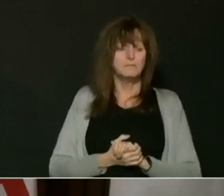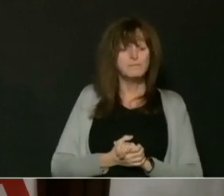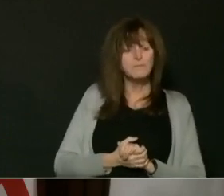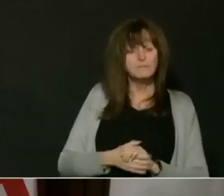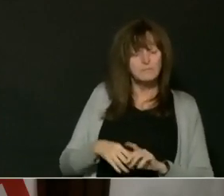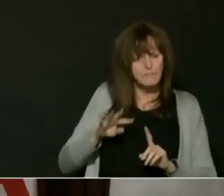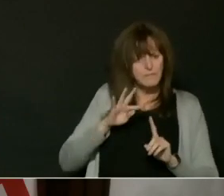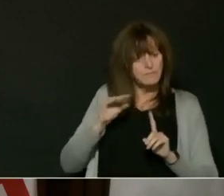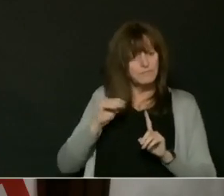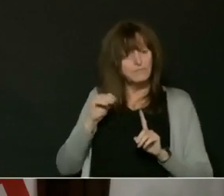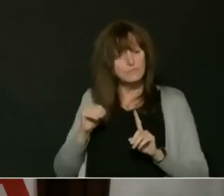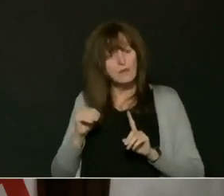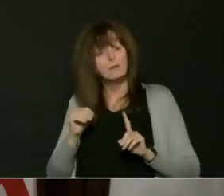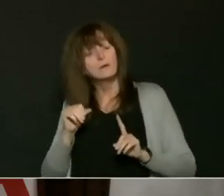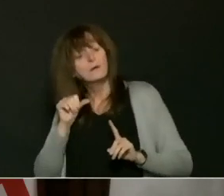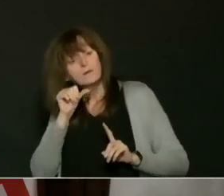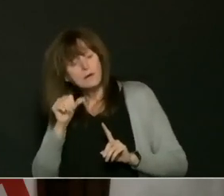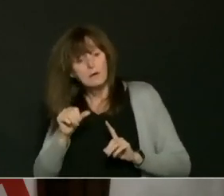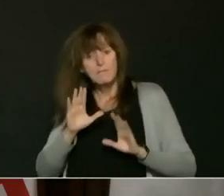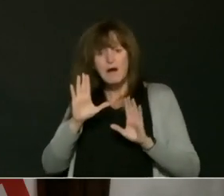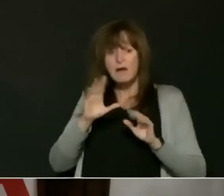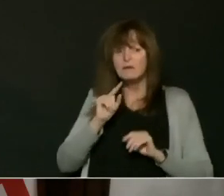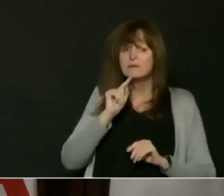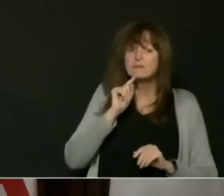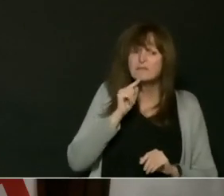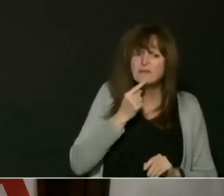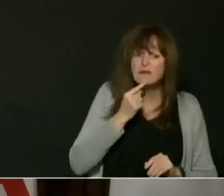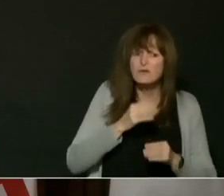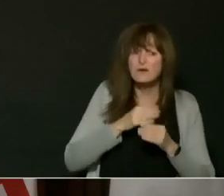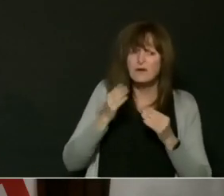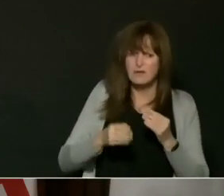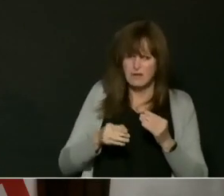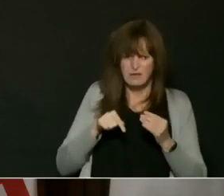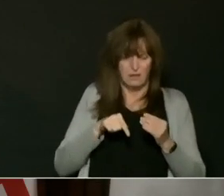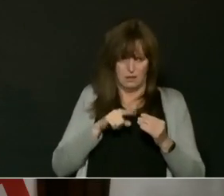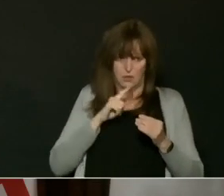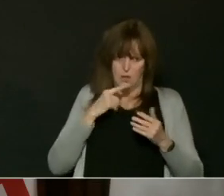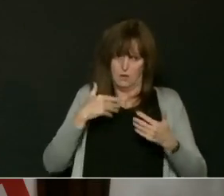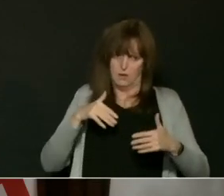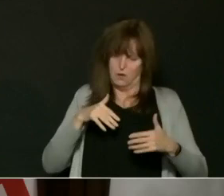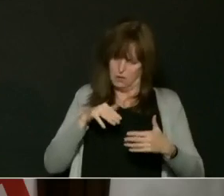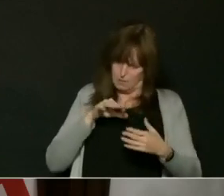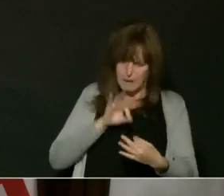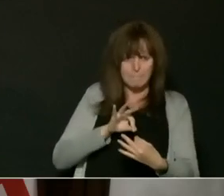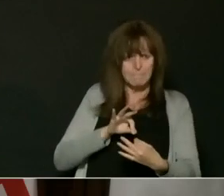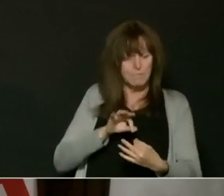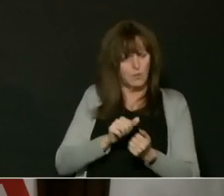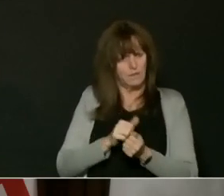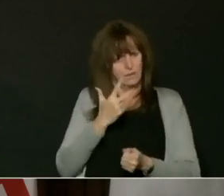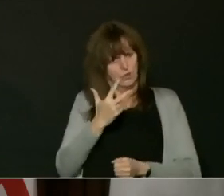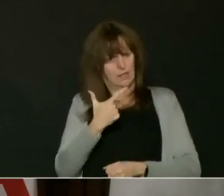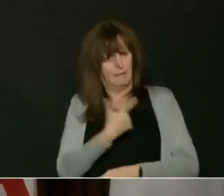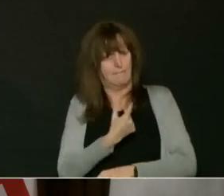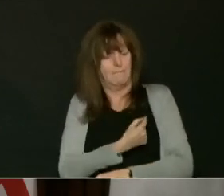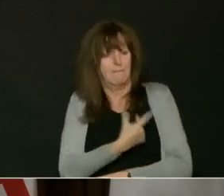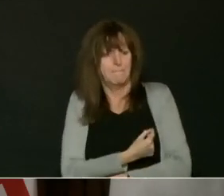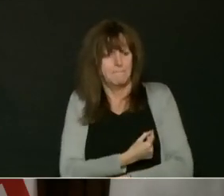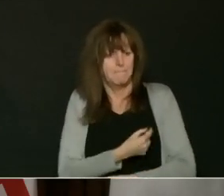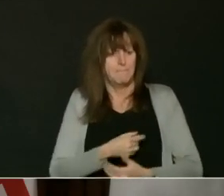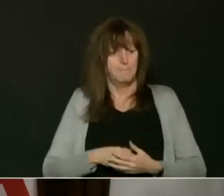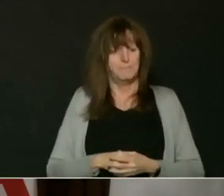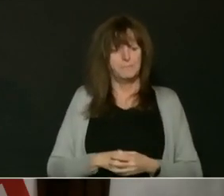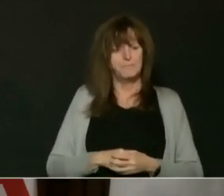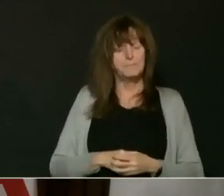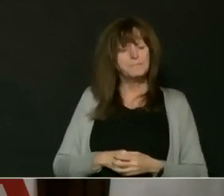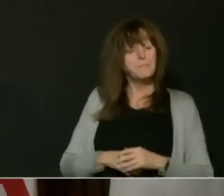outcomes. Follow up. As we begin to loosen some restrictions today, we're learning that wastewater analysis